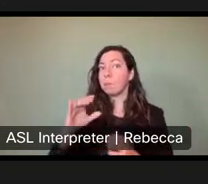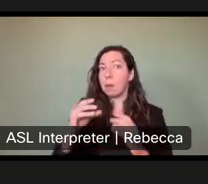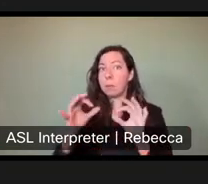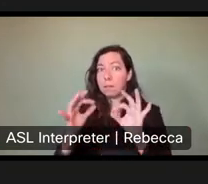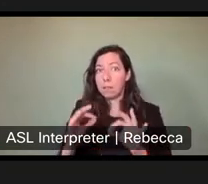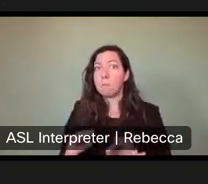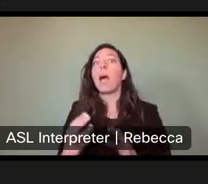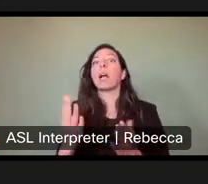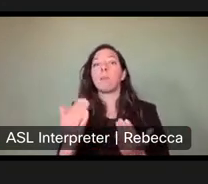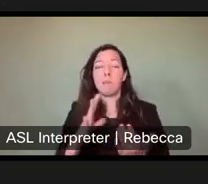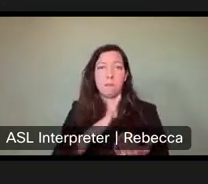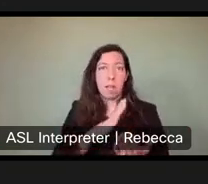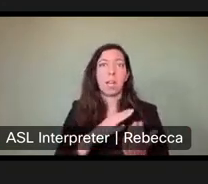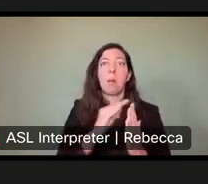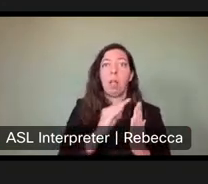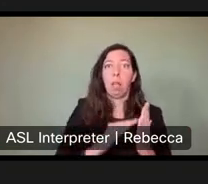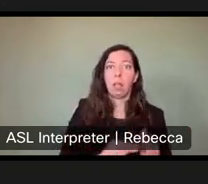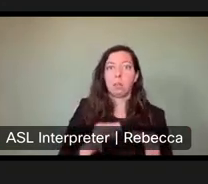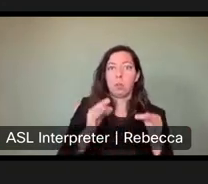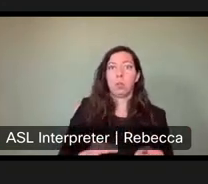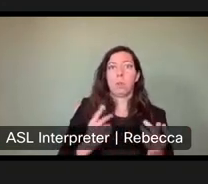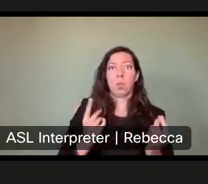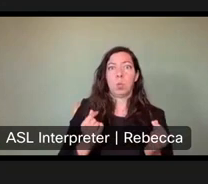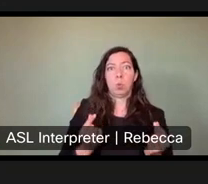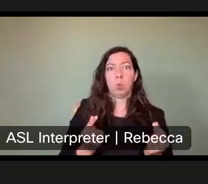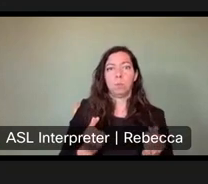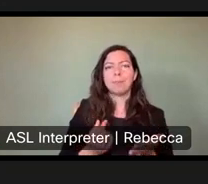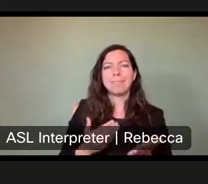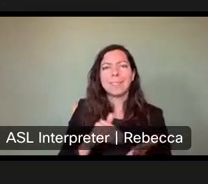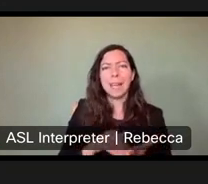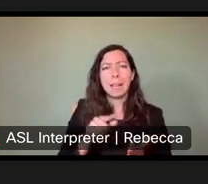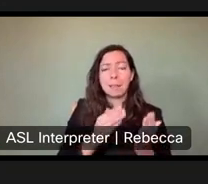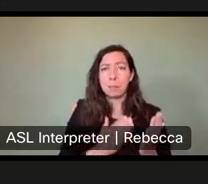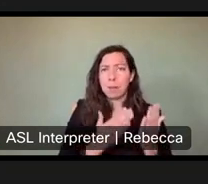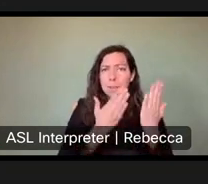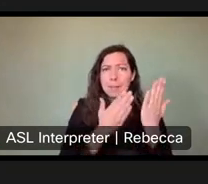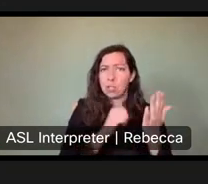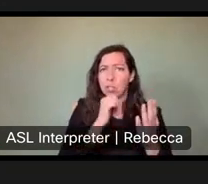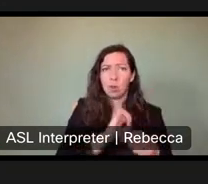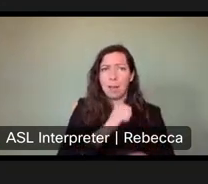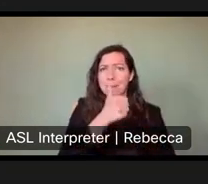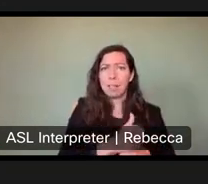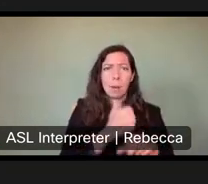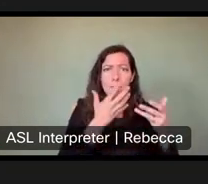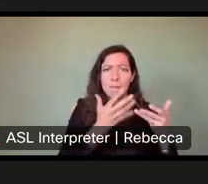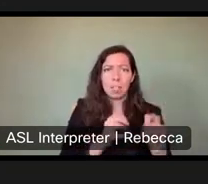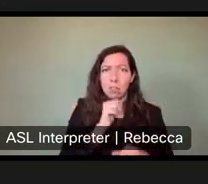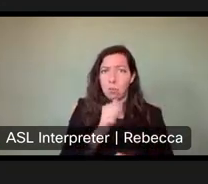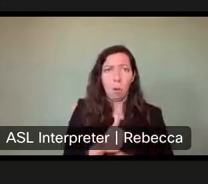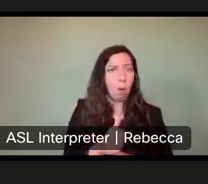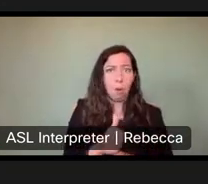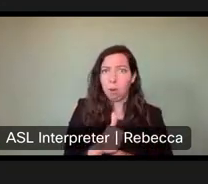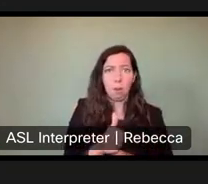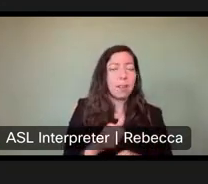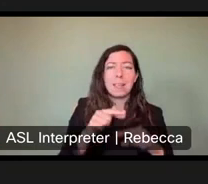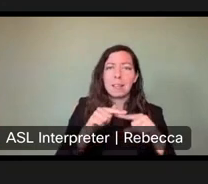make a final determination. As we've stated several times, these recommendations aren't set in stone. Based off the recommendations we received, based